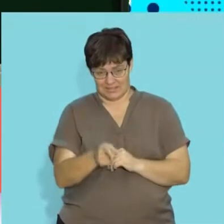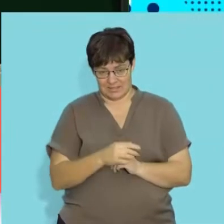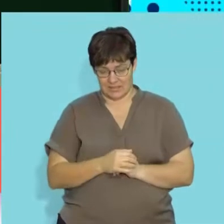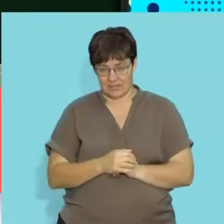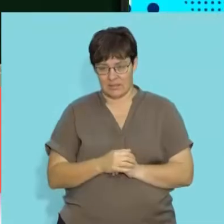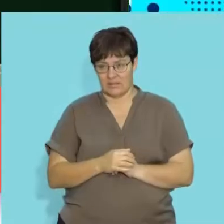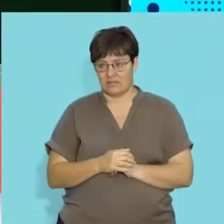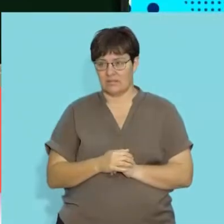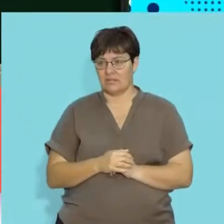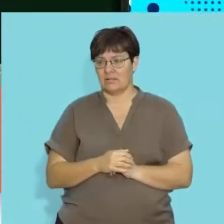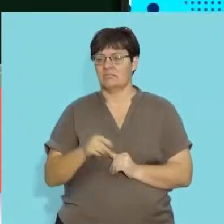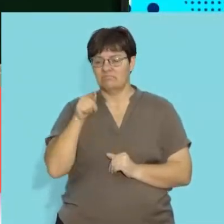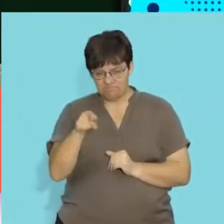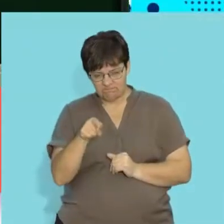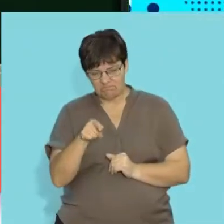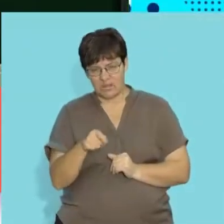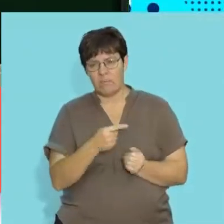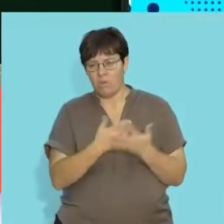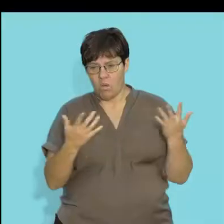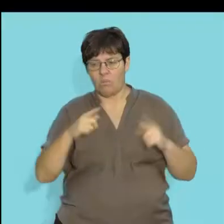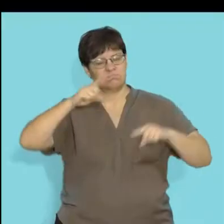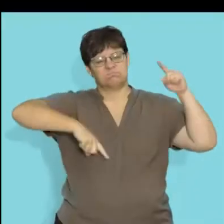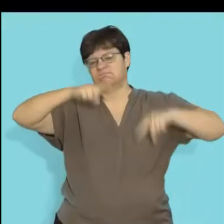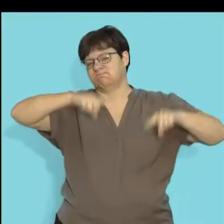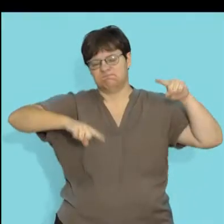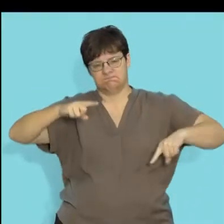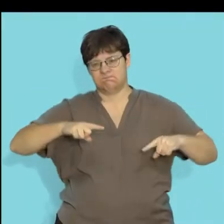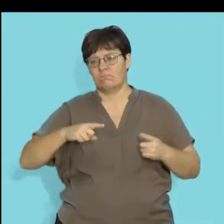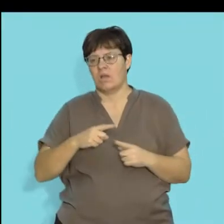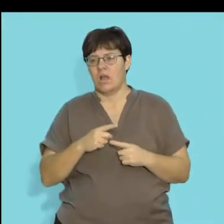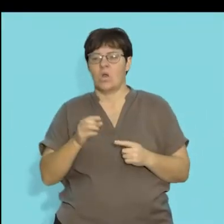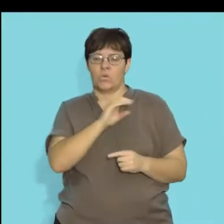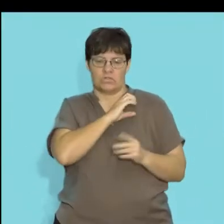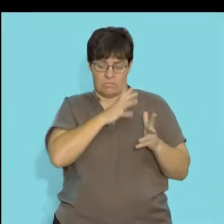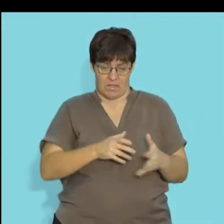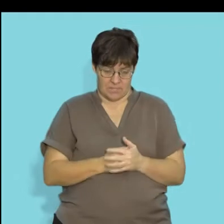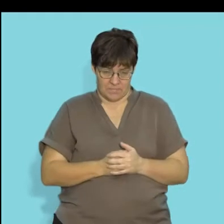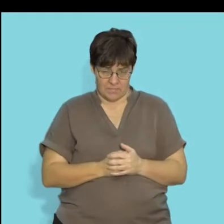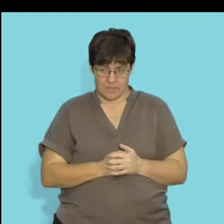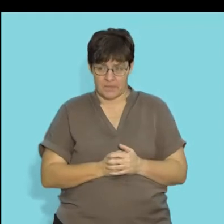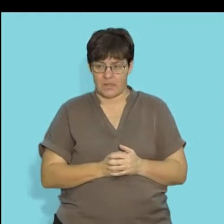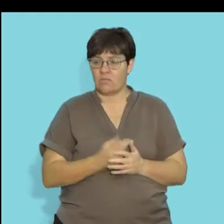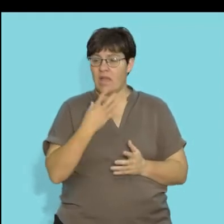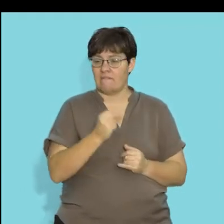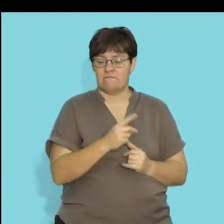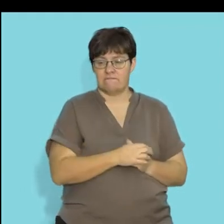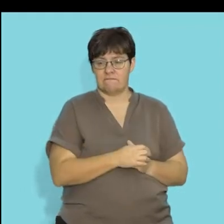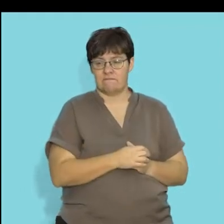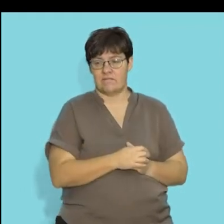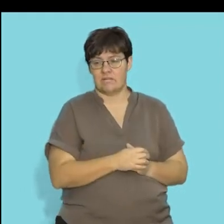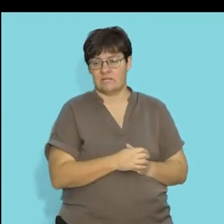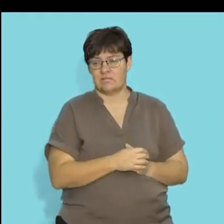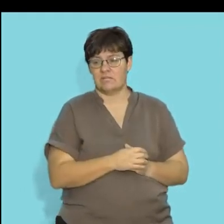based on that, we know that biomes are generally having a variety of different primary consumers or herbivores. And here we've got